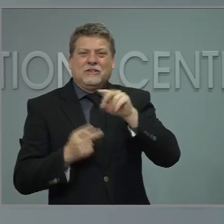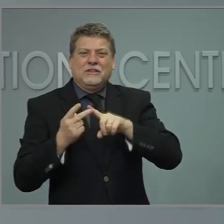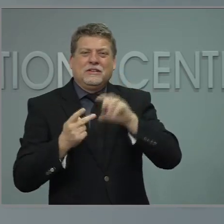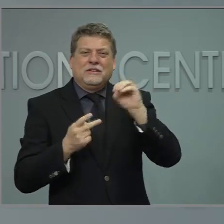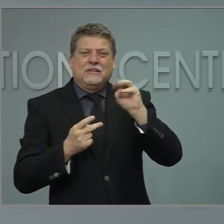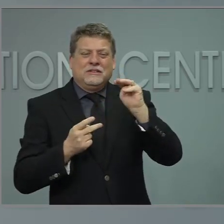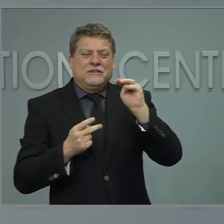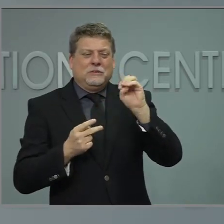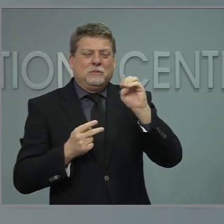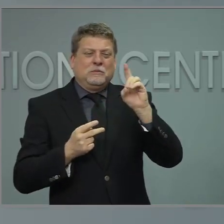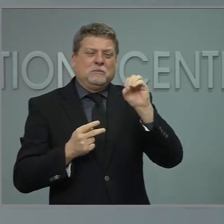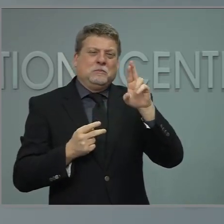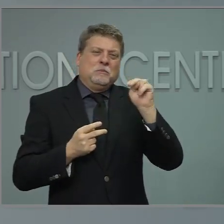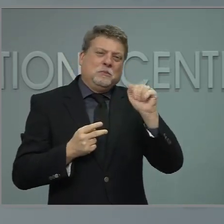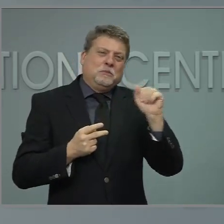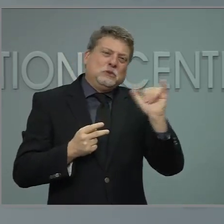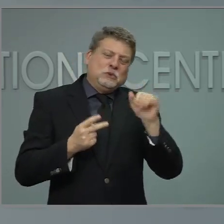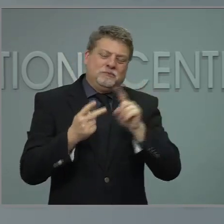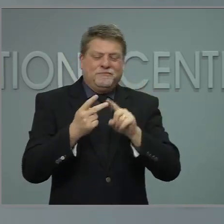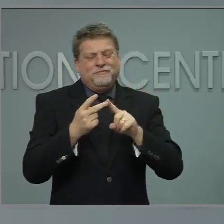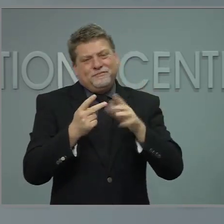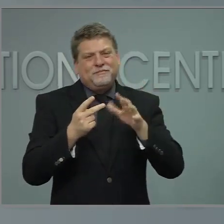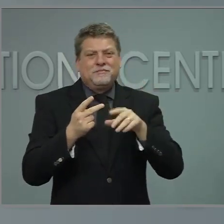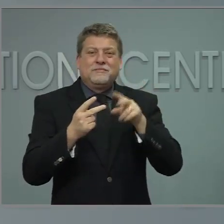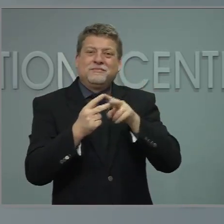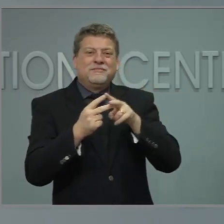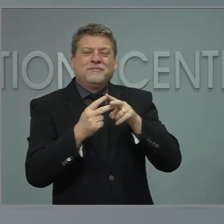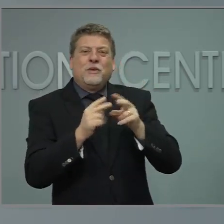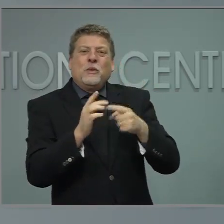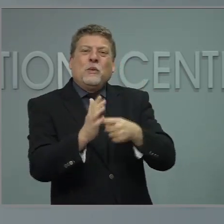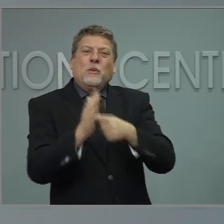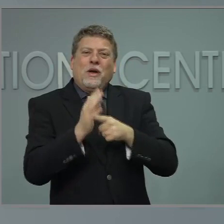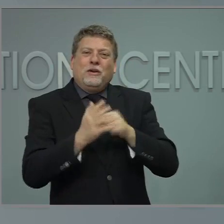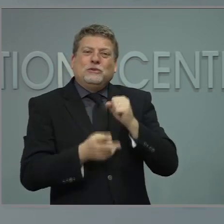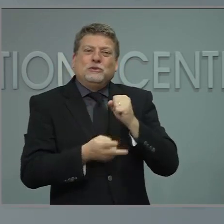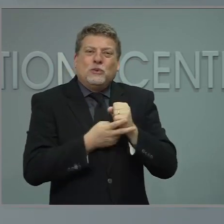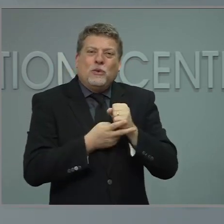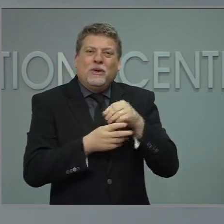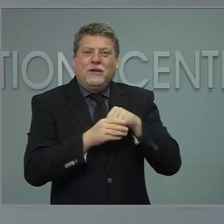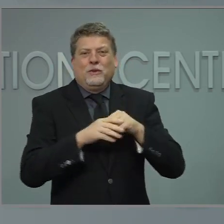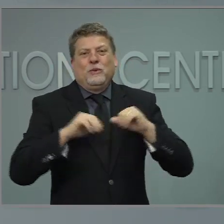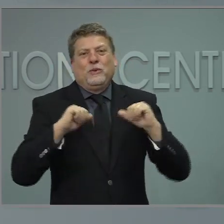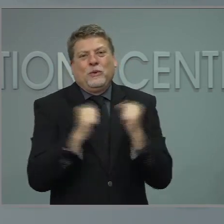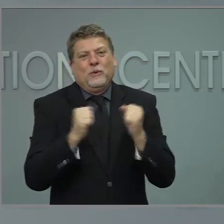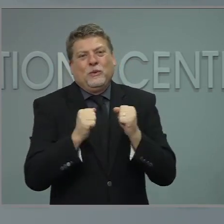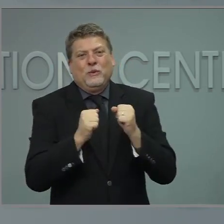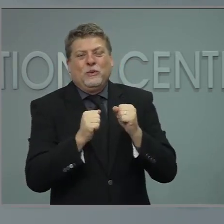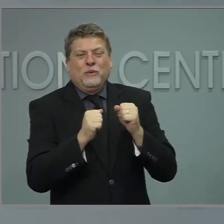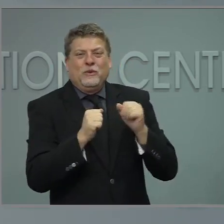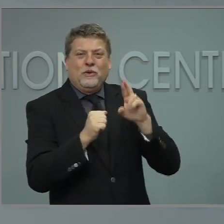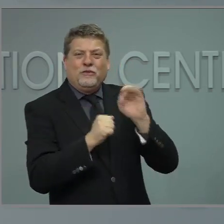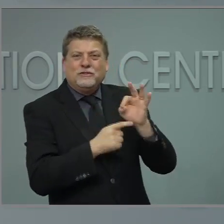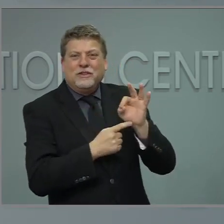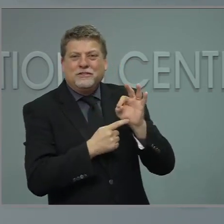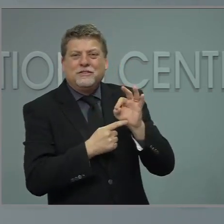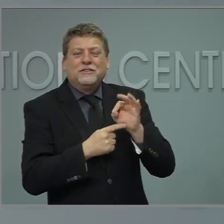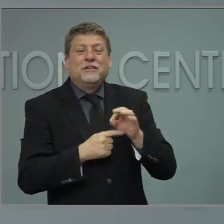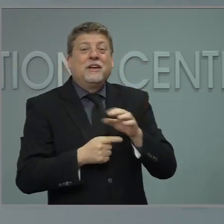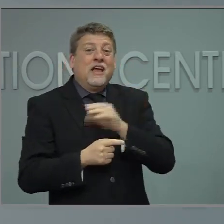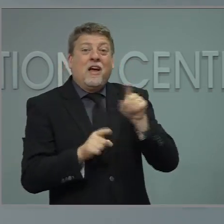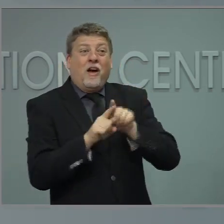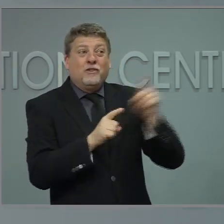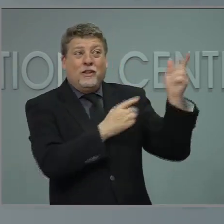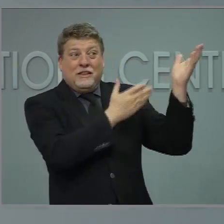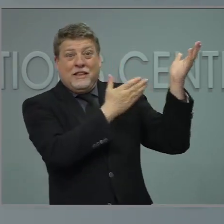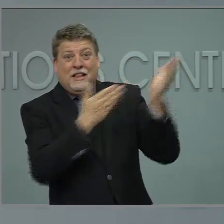lesser extent, have cold storage requirements. They come in large packages, so it